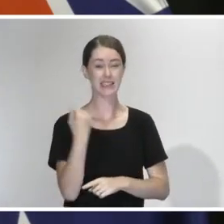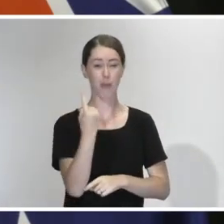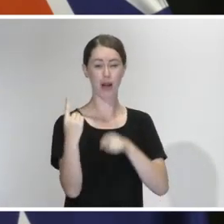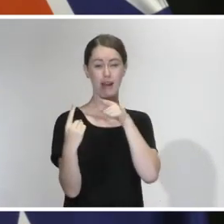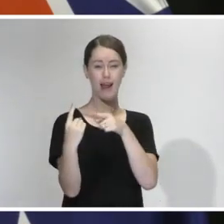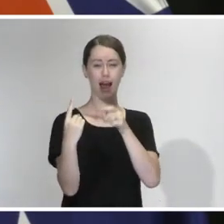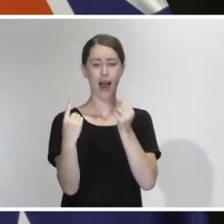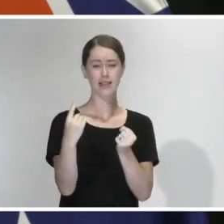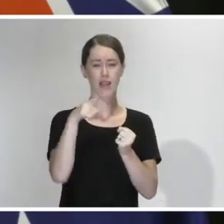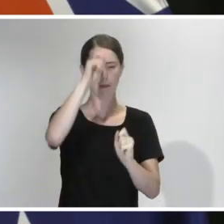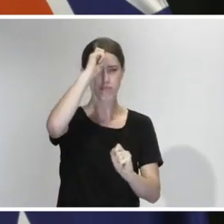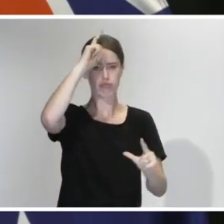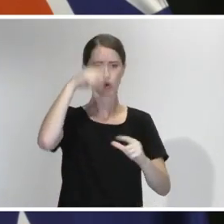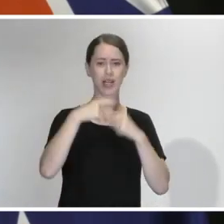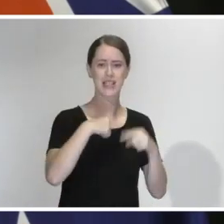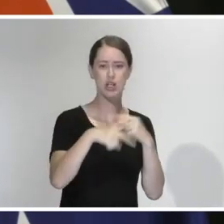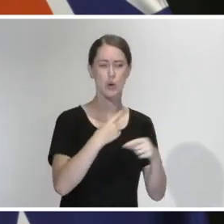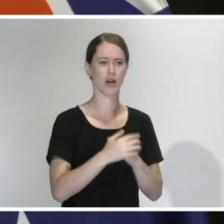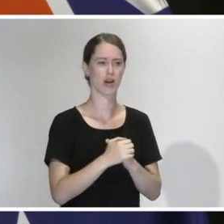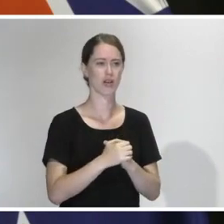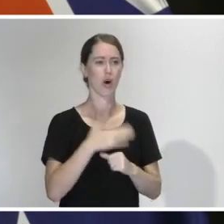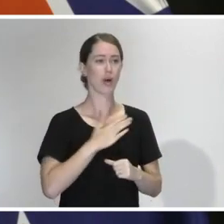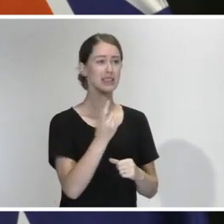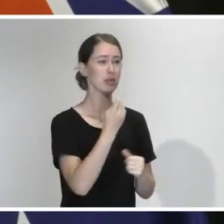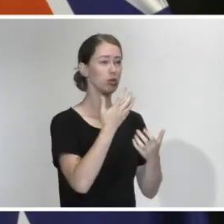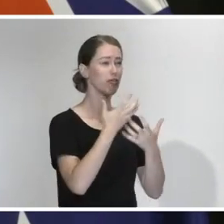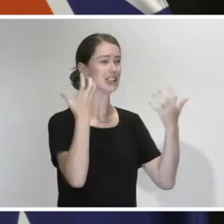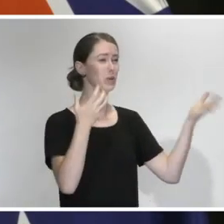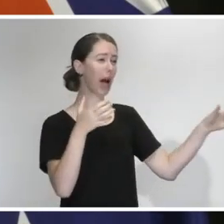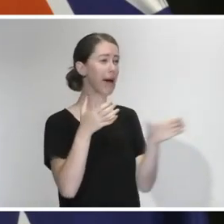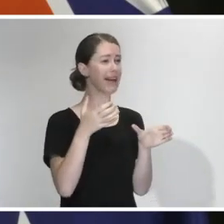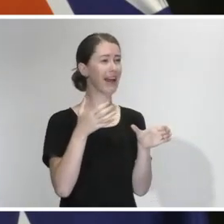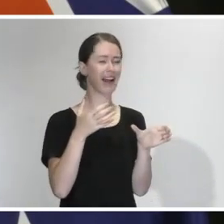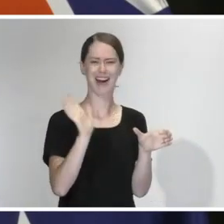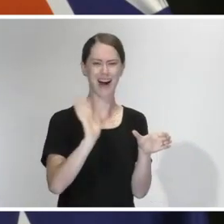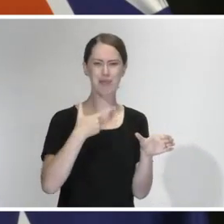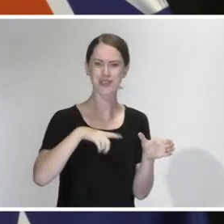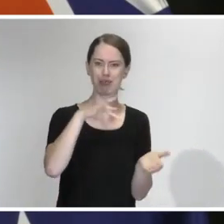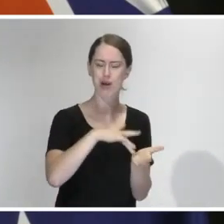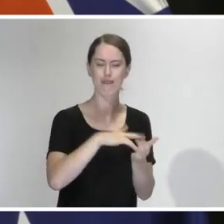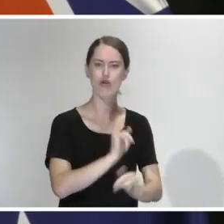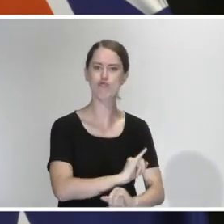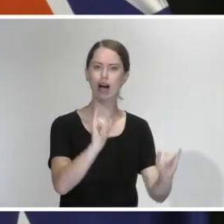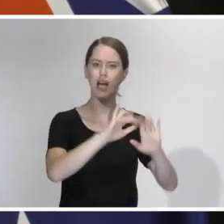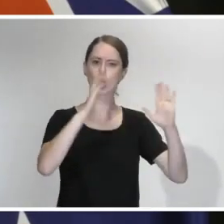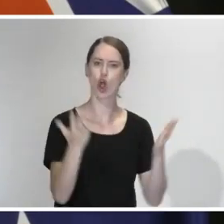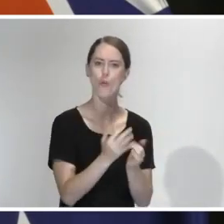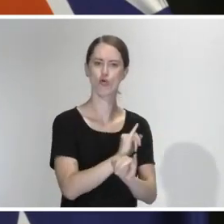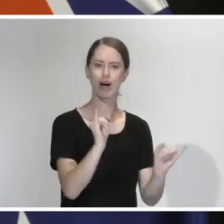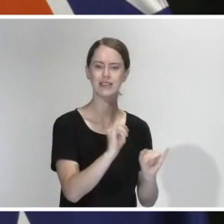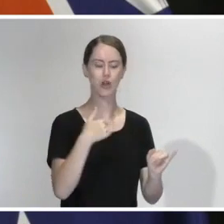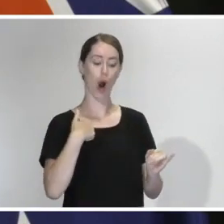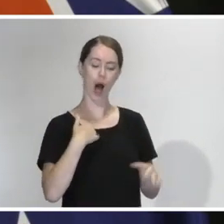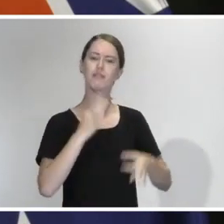who has that to continue in this job, not someone to start fresh, not we're in the middle of a global crisis. I've